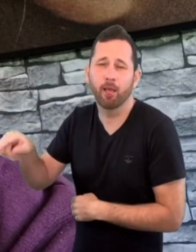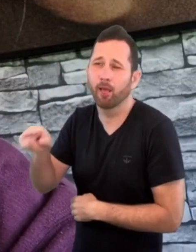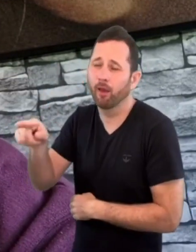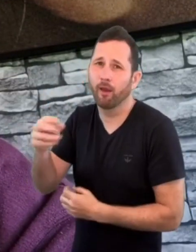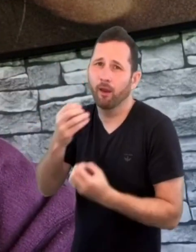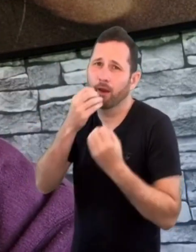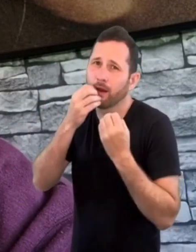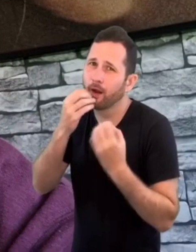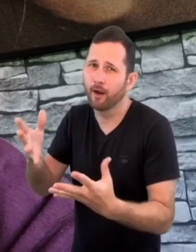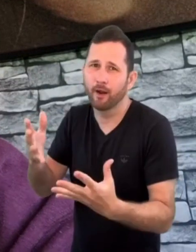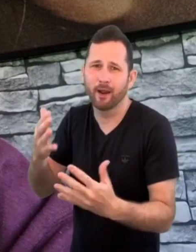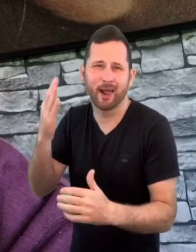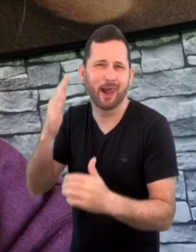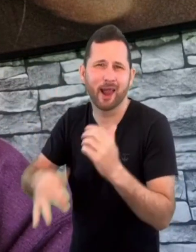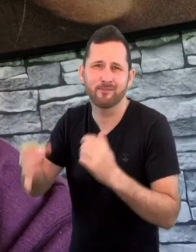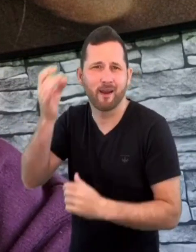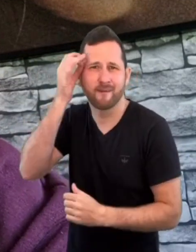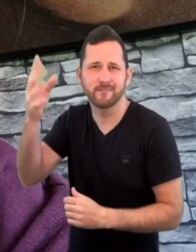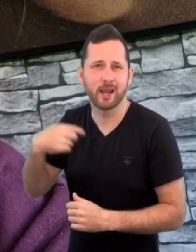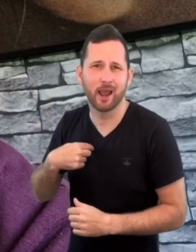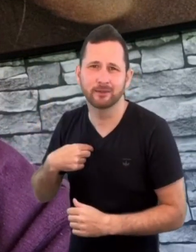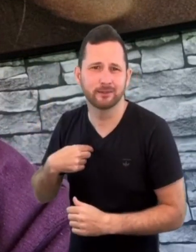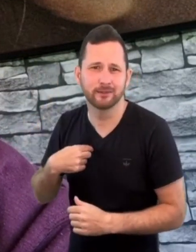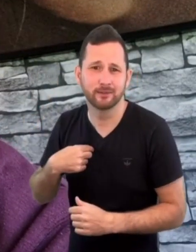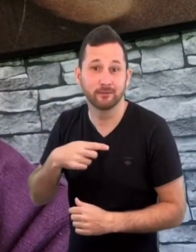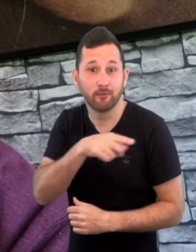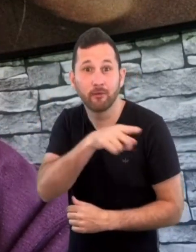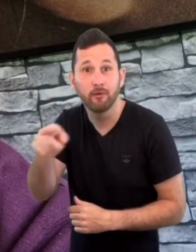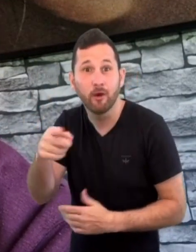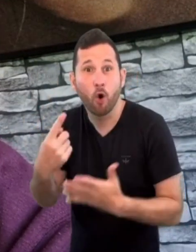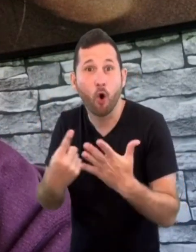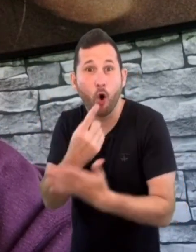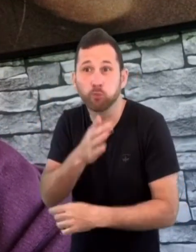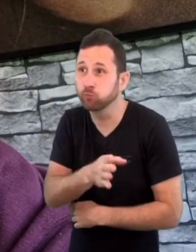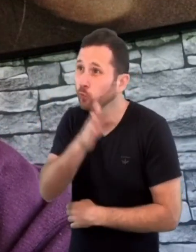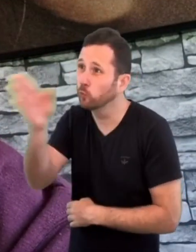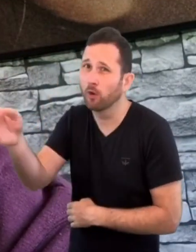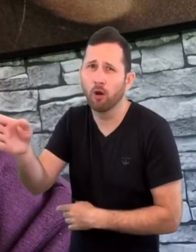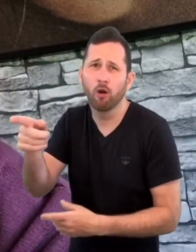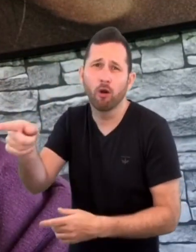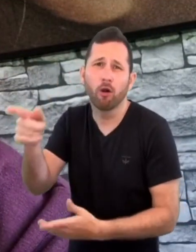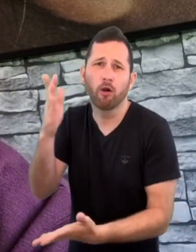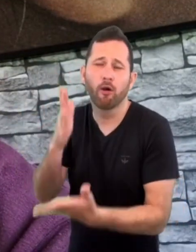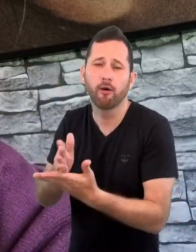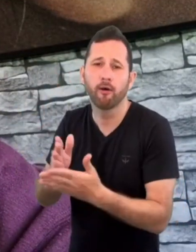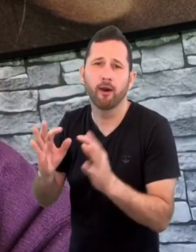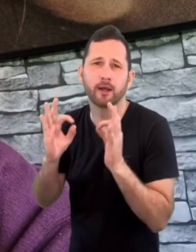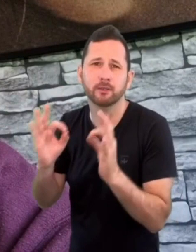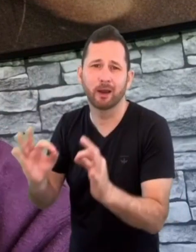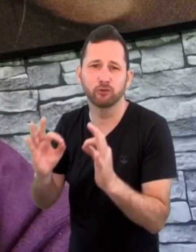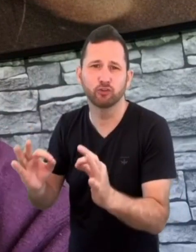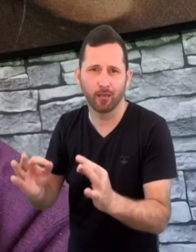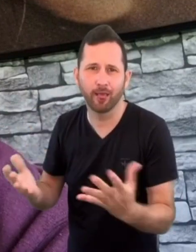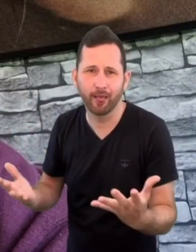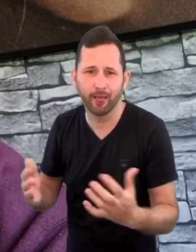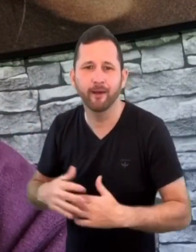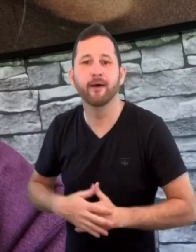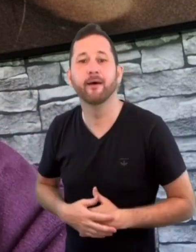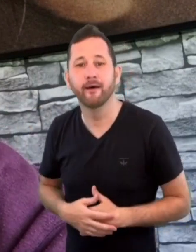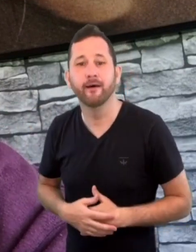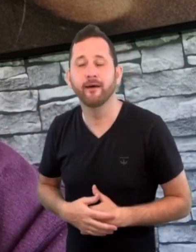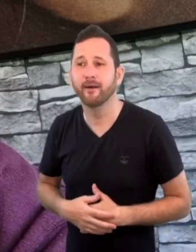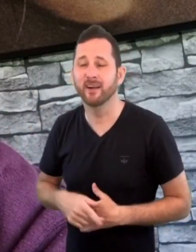that I will never forget. And if anyone has a chance to experience that as well, it's pretty special.